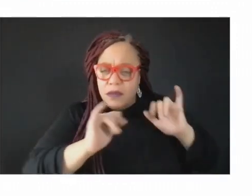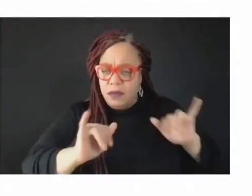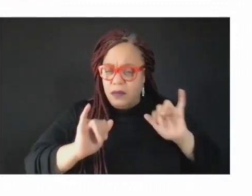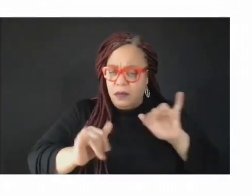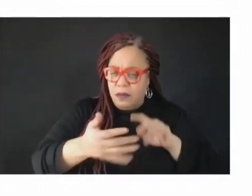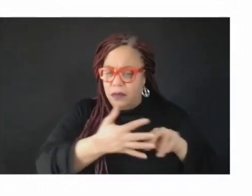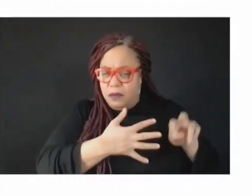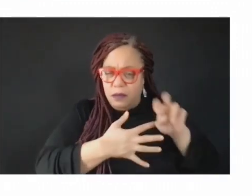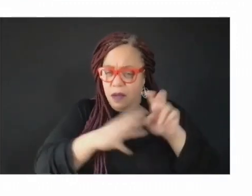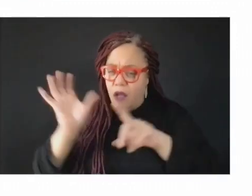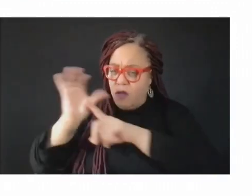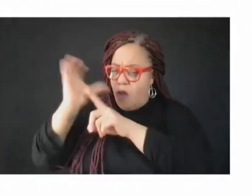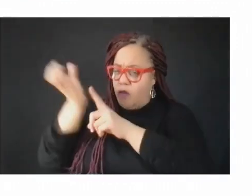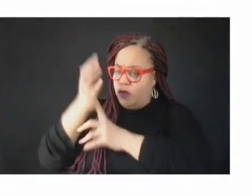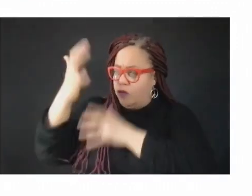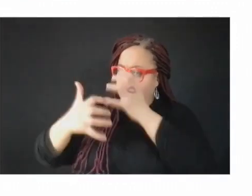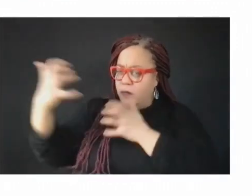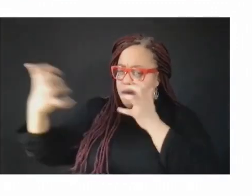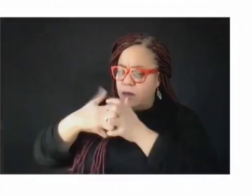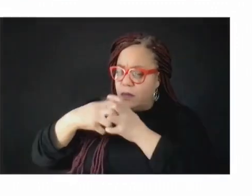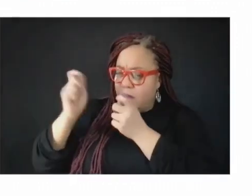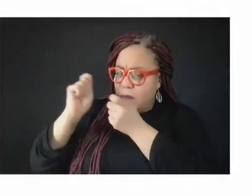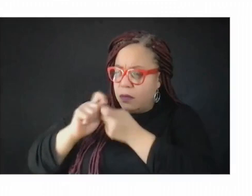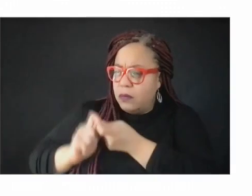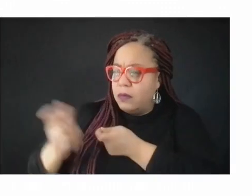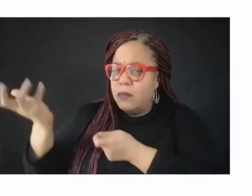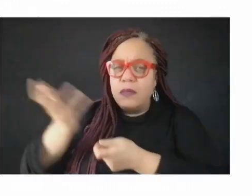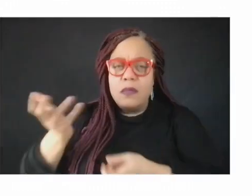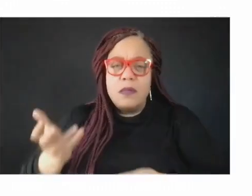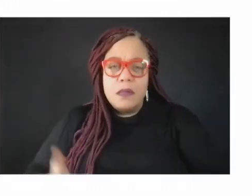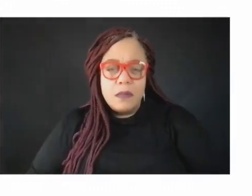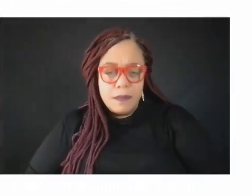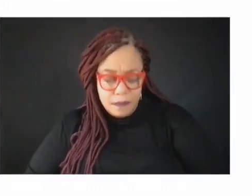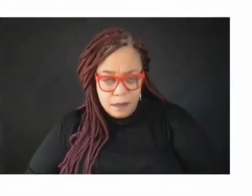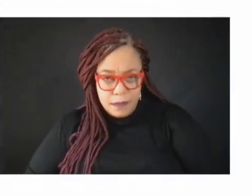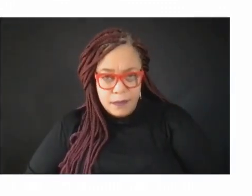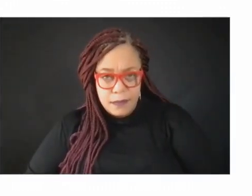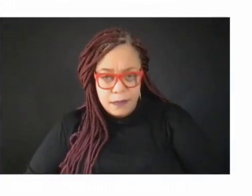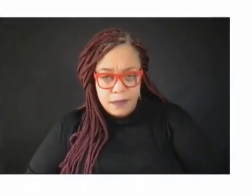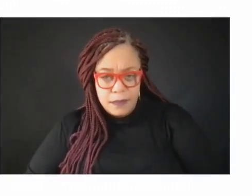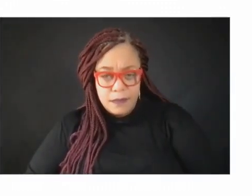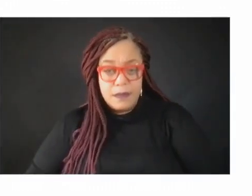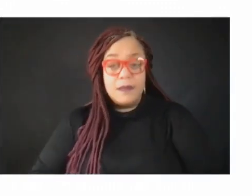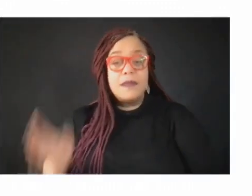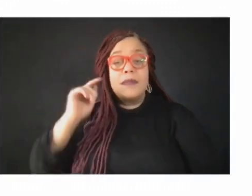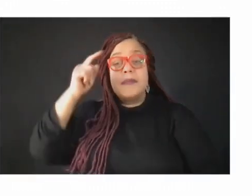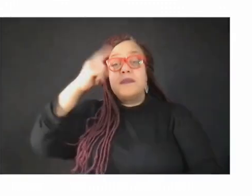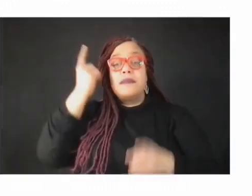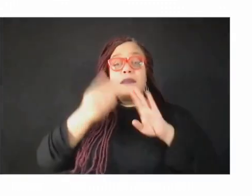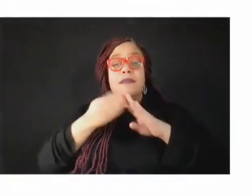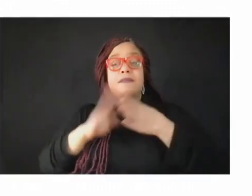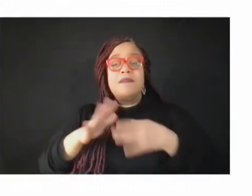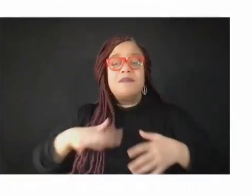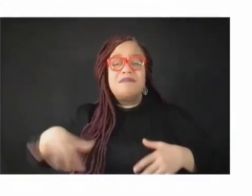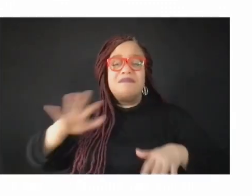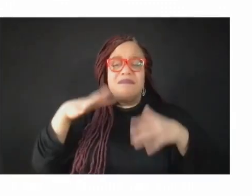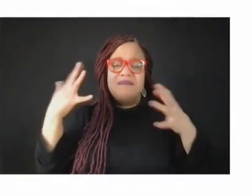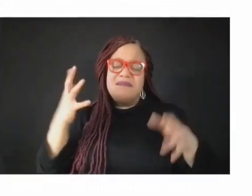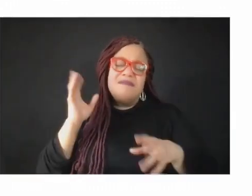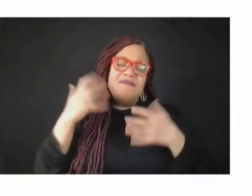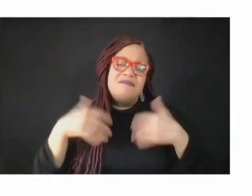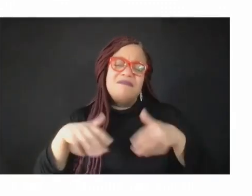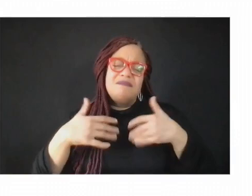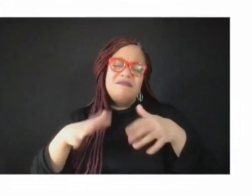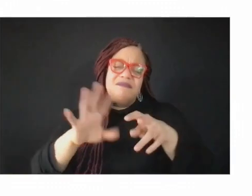this pandemic from where I sit. Black communities continue to be hit hard by COVID-19. Scientists developed the vaccine in record